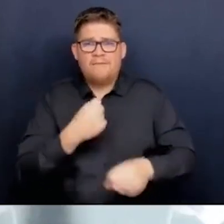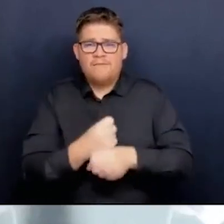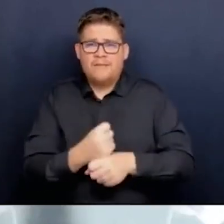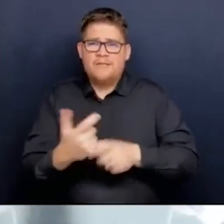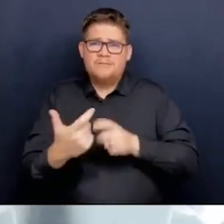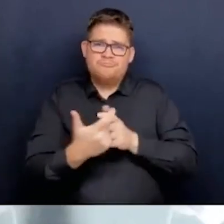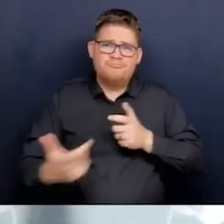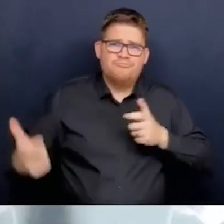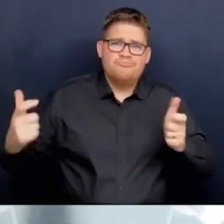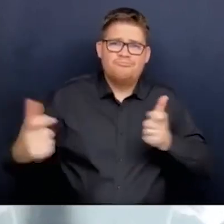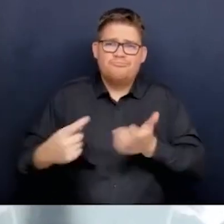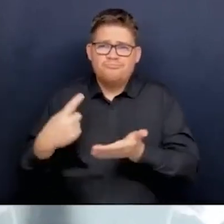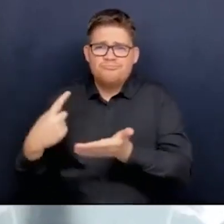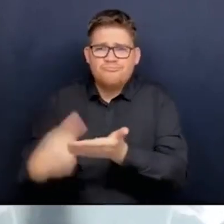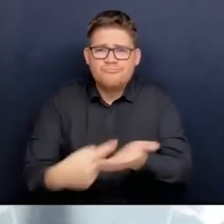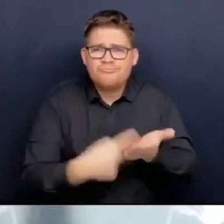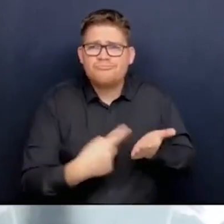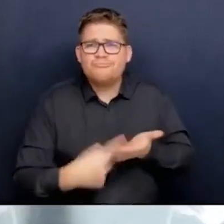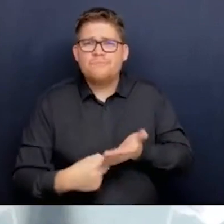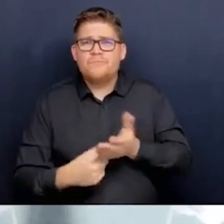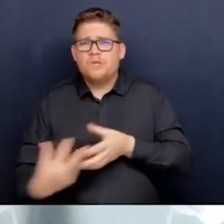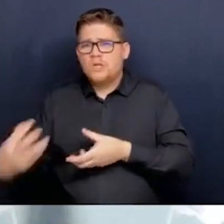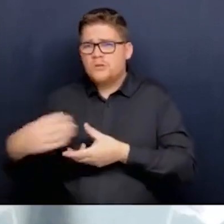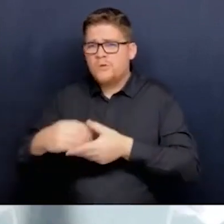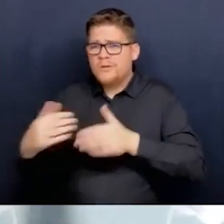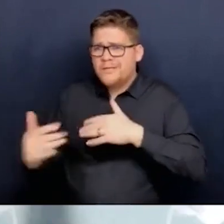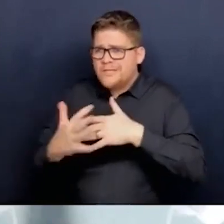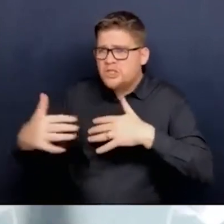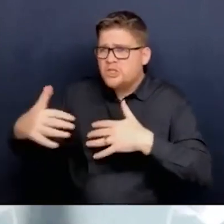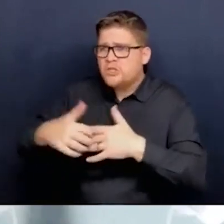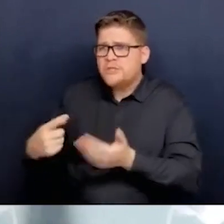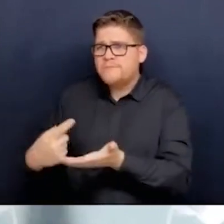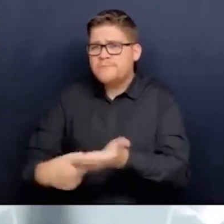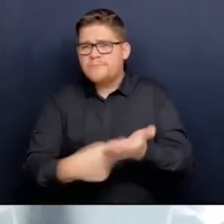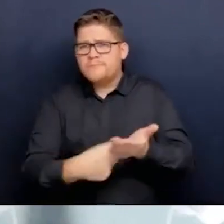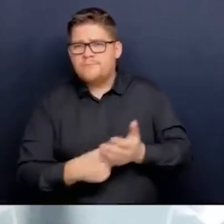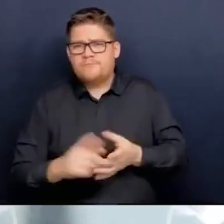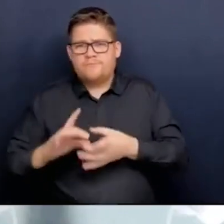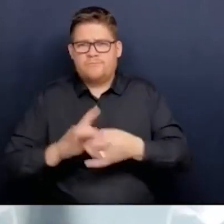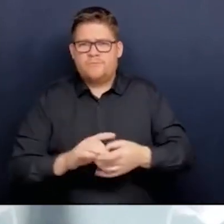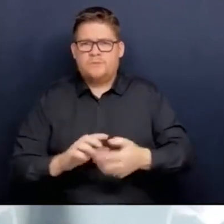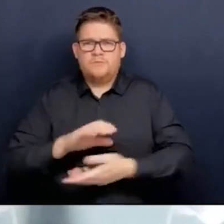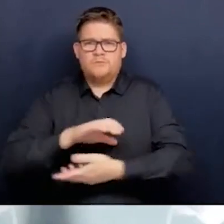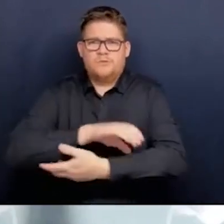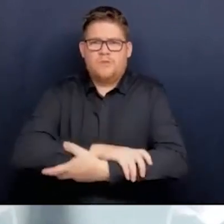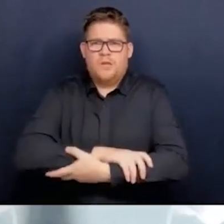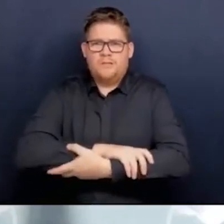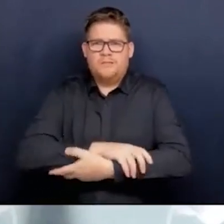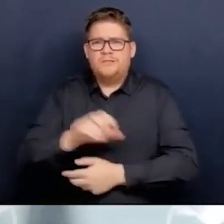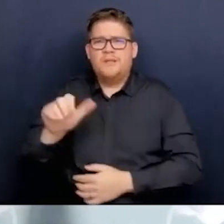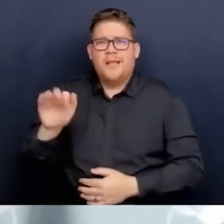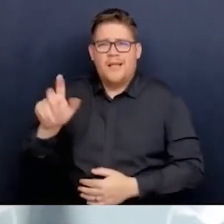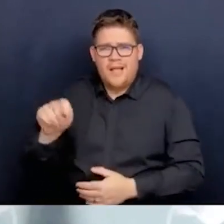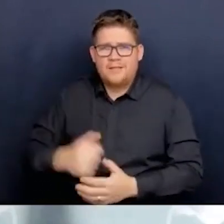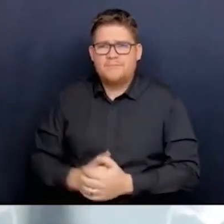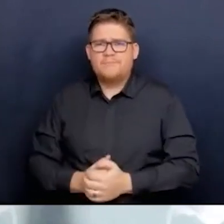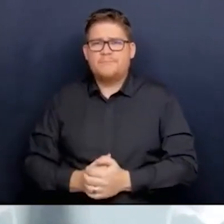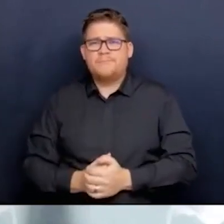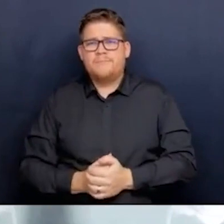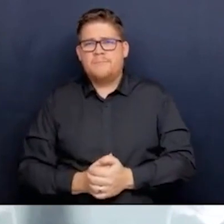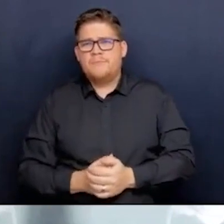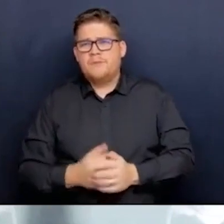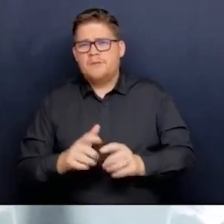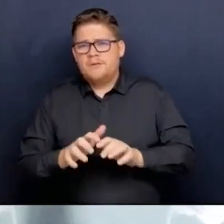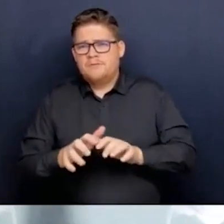reflecting the requirements of the Reconciliation Act and the In Plain Site report. It's a massive consultation of health professional